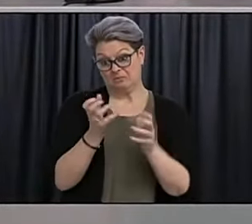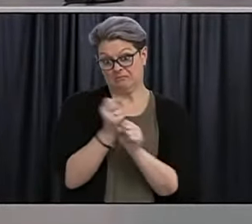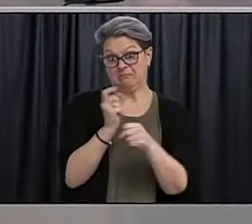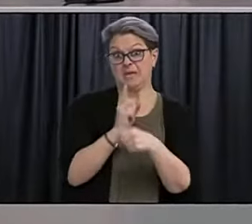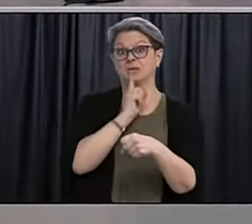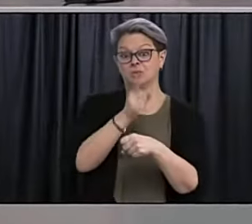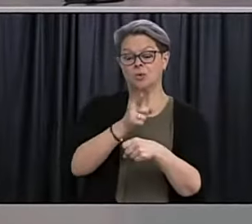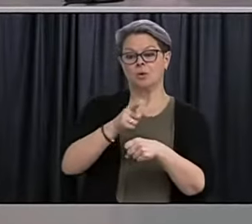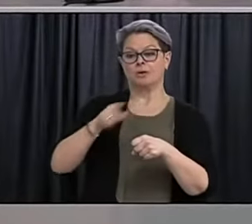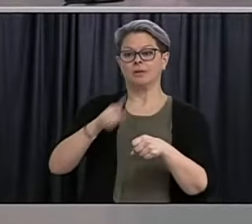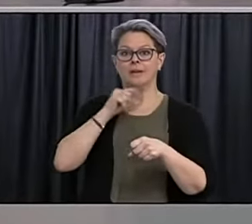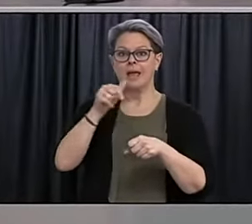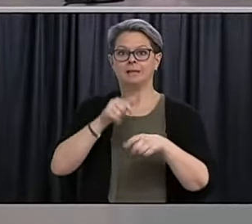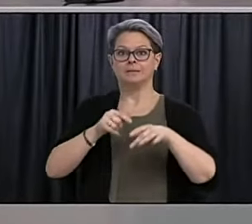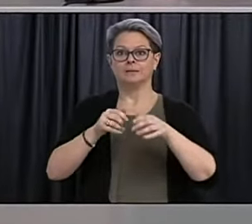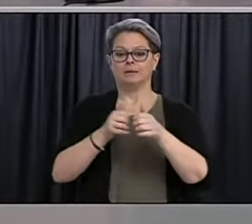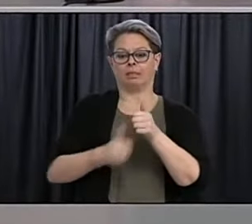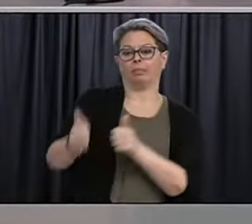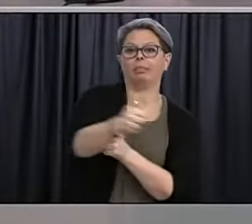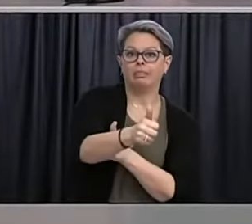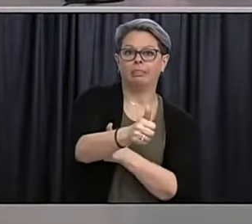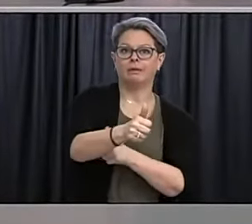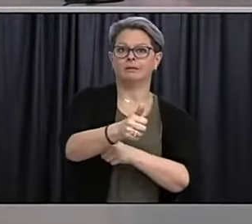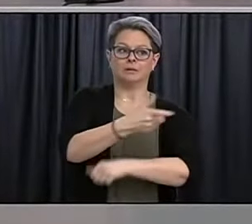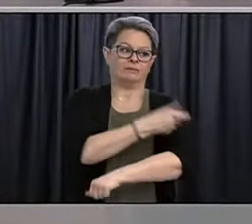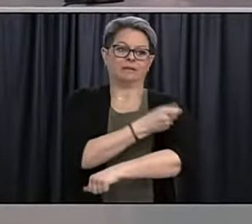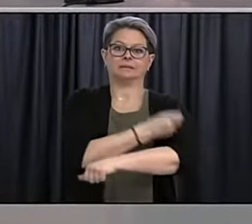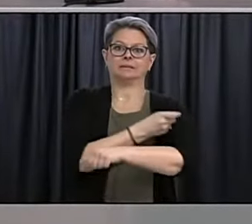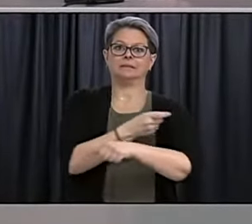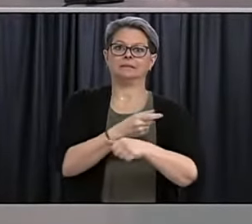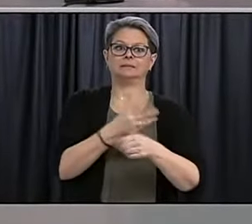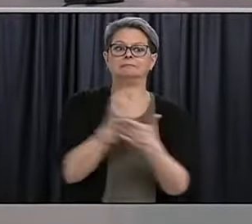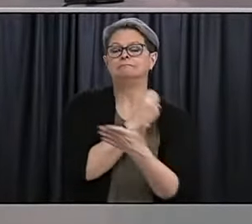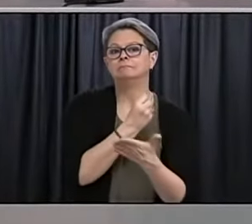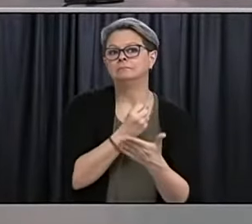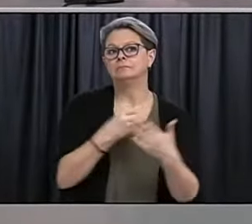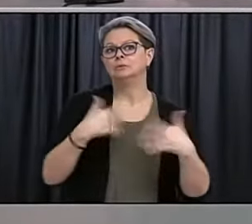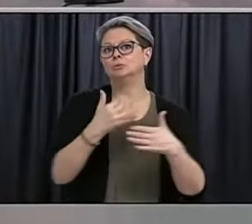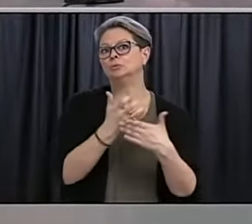get their vaccine earlier. Do we have an update on what they've done to ensure that that doesn't happen?